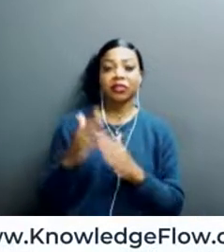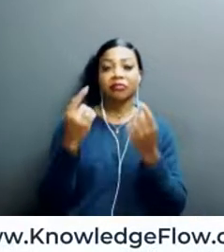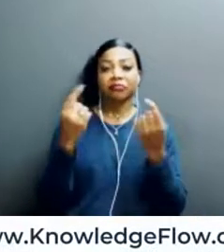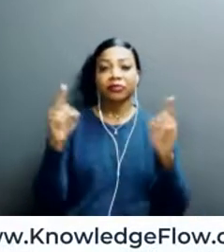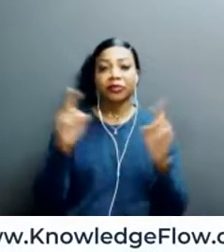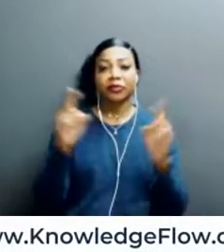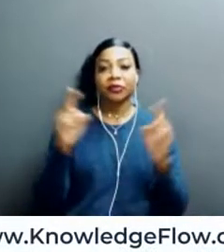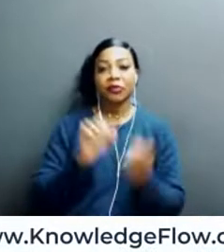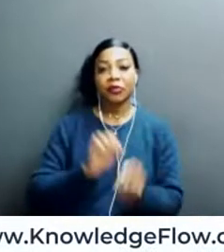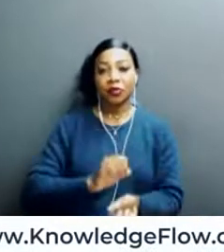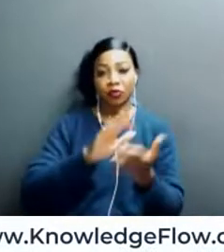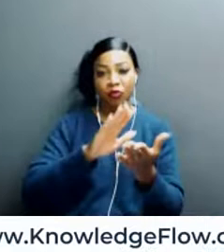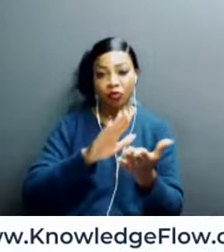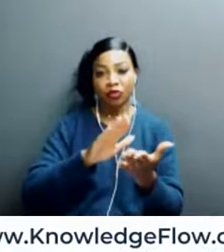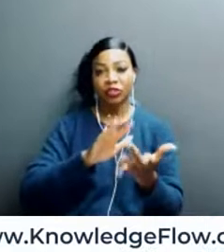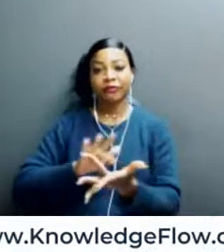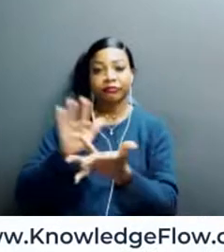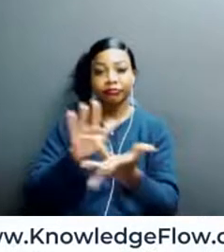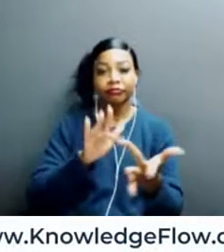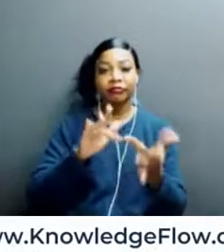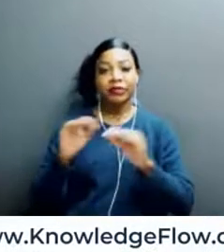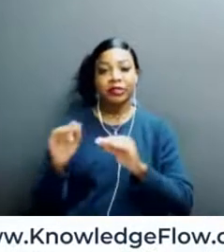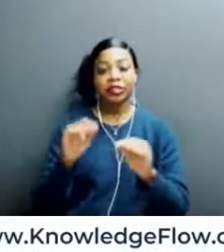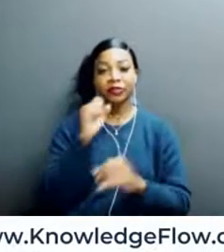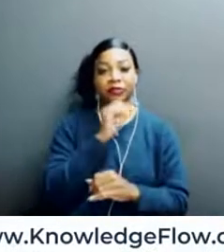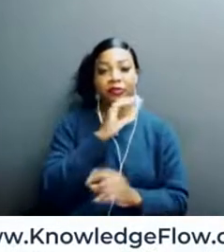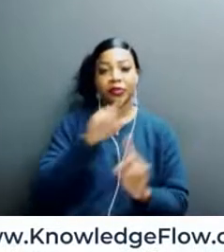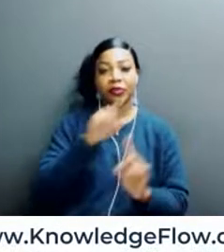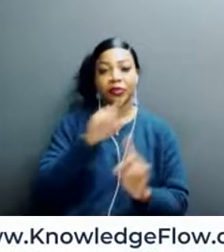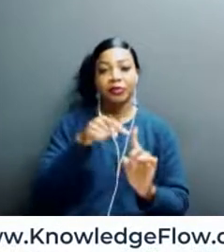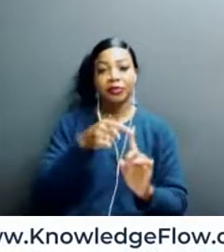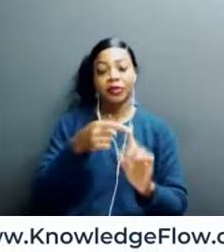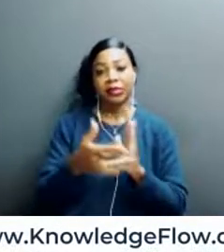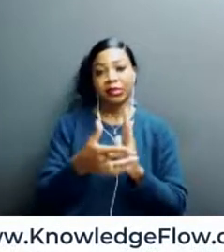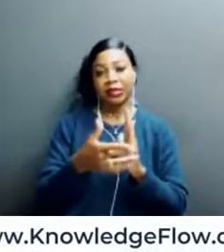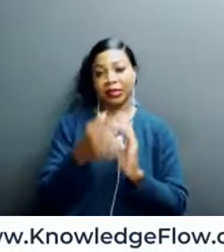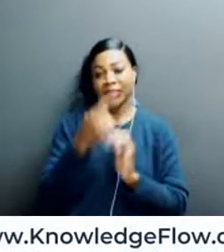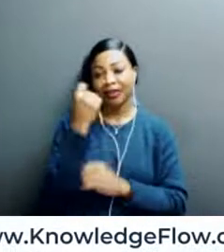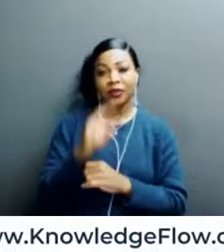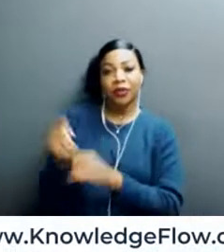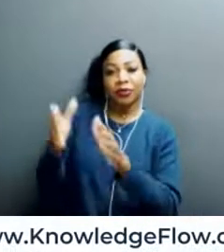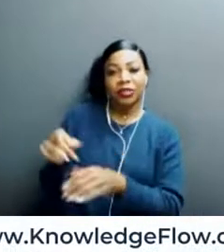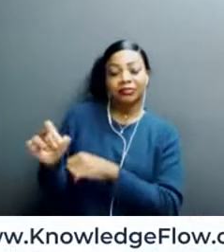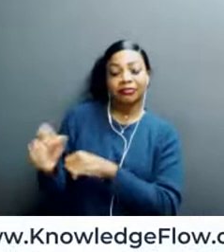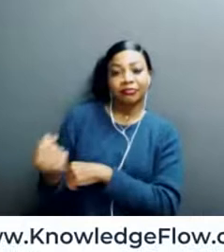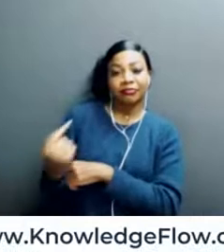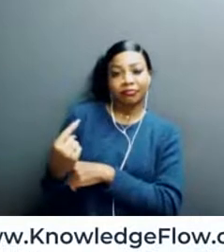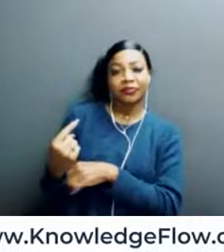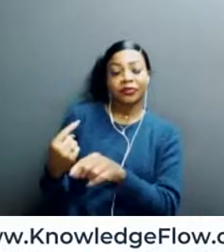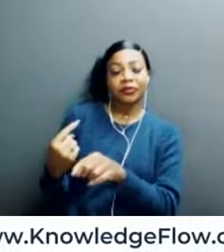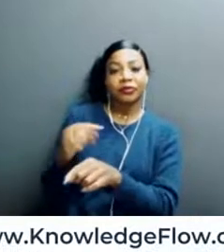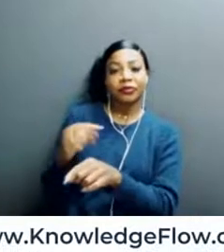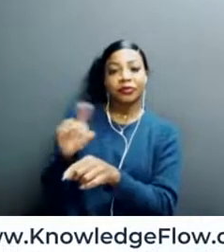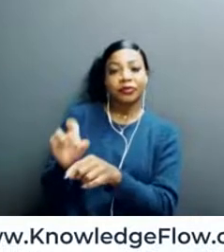reaching and teaching older adults about technology? Because actually one person asked in the chat box earlier, you know,